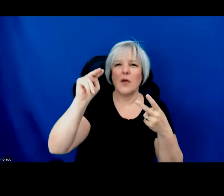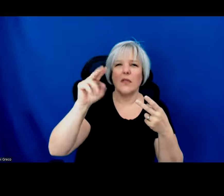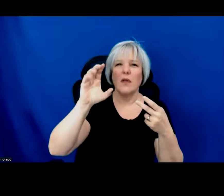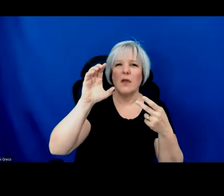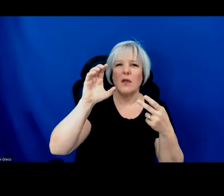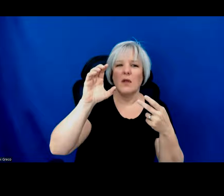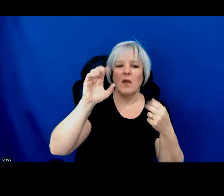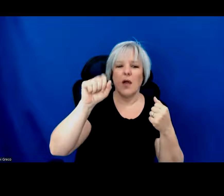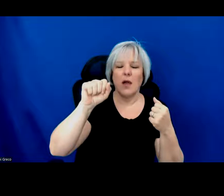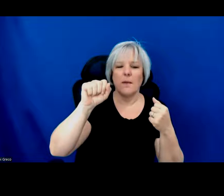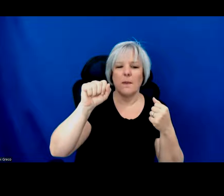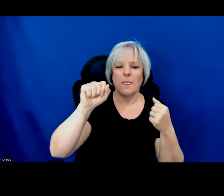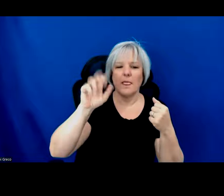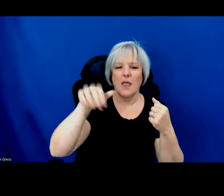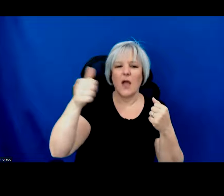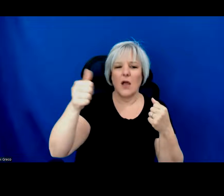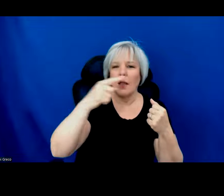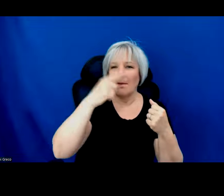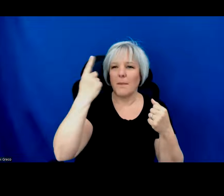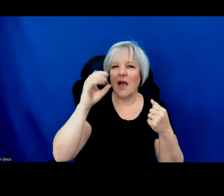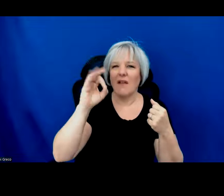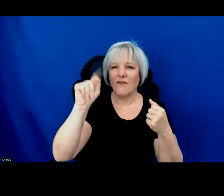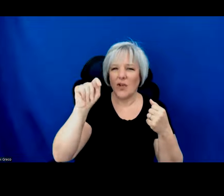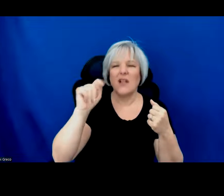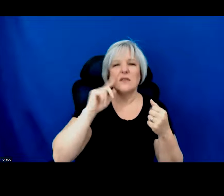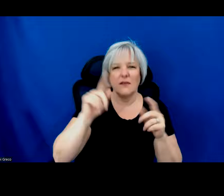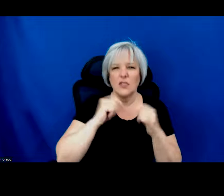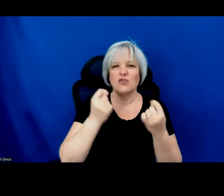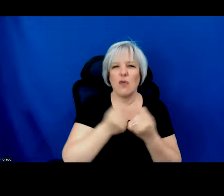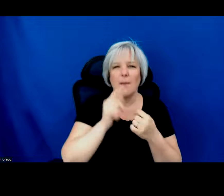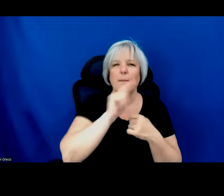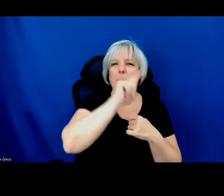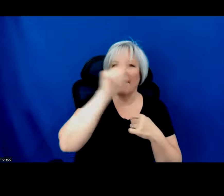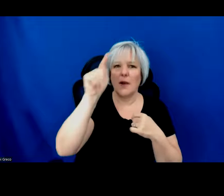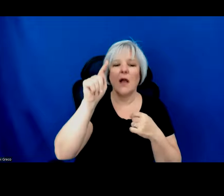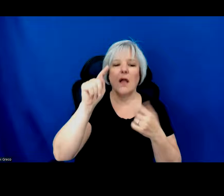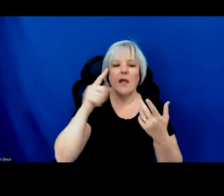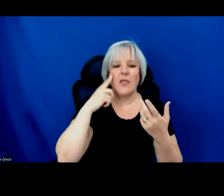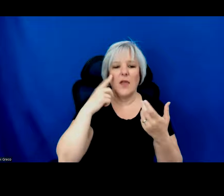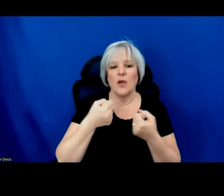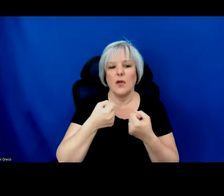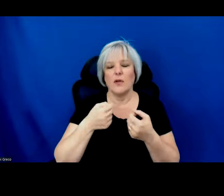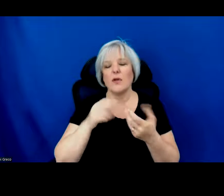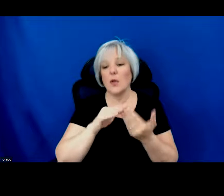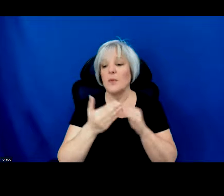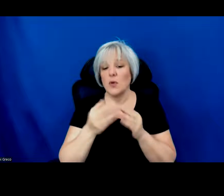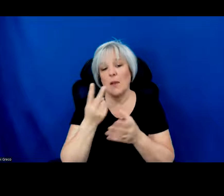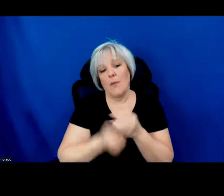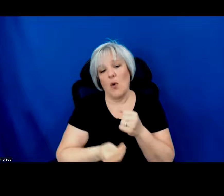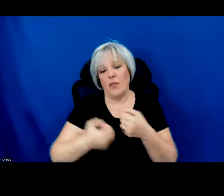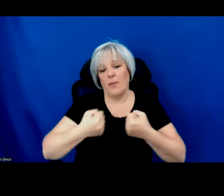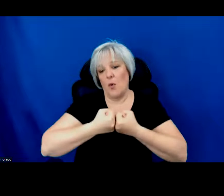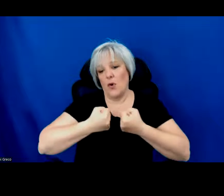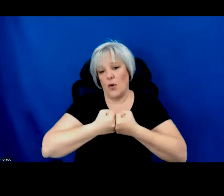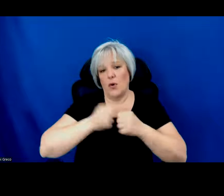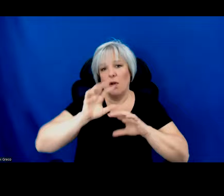Blackfoot. There are different tribes that where there are communities on both sides of the border. So